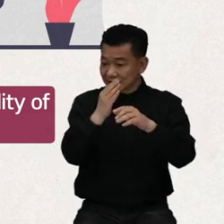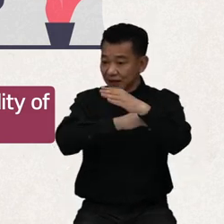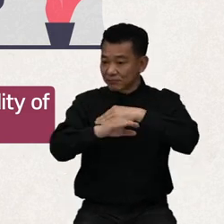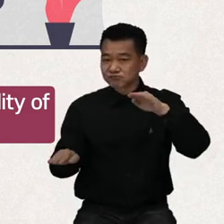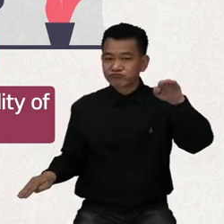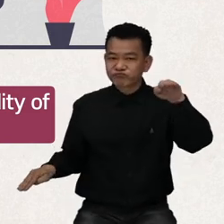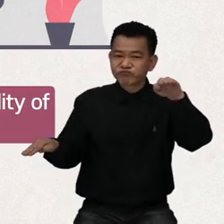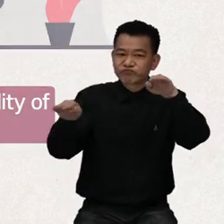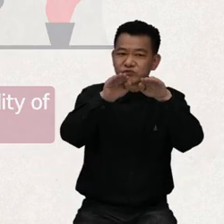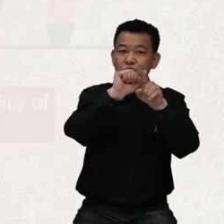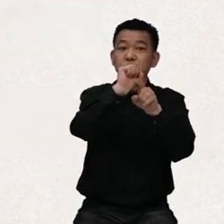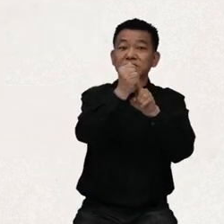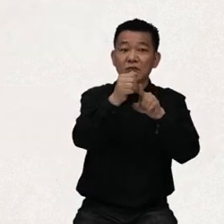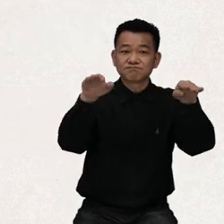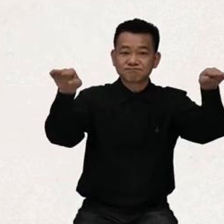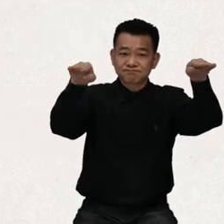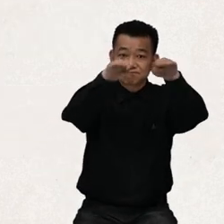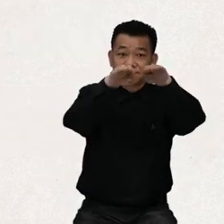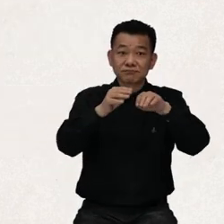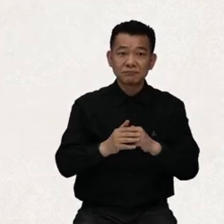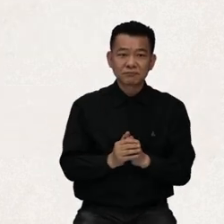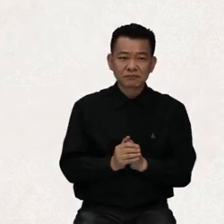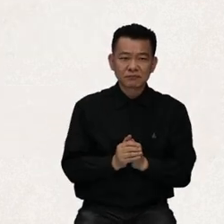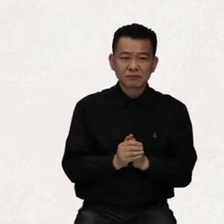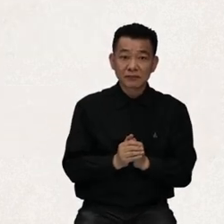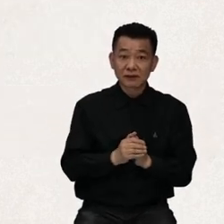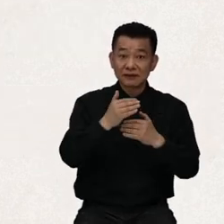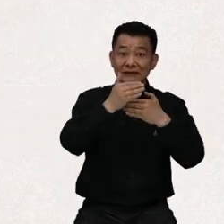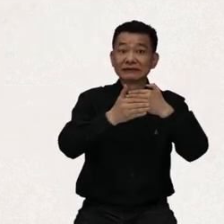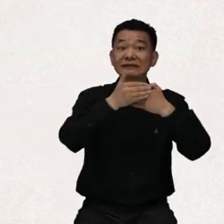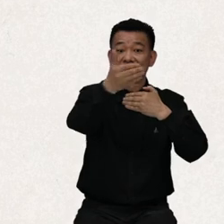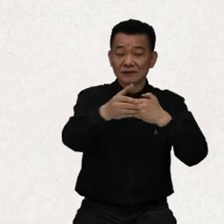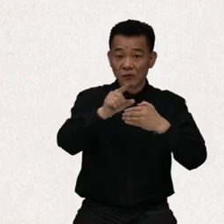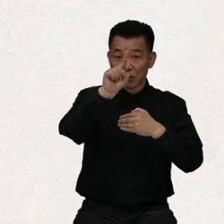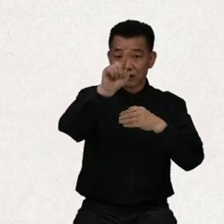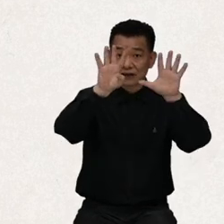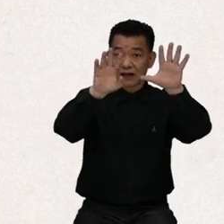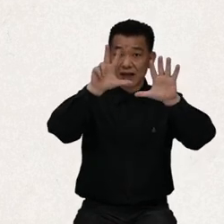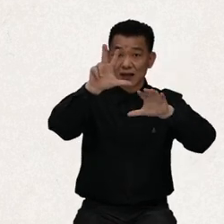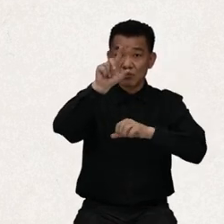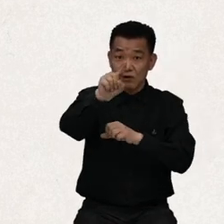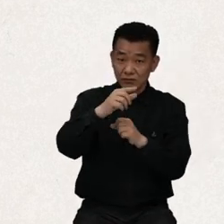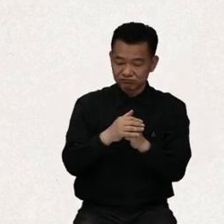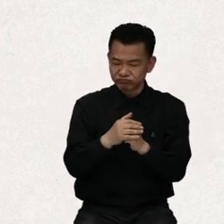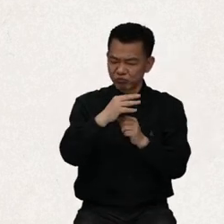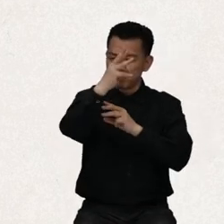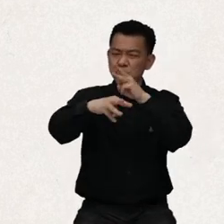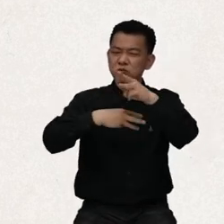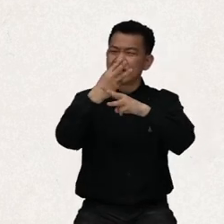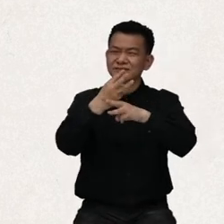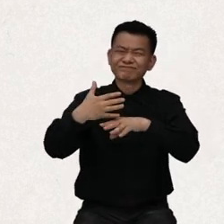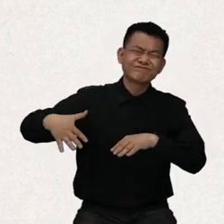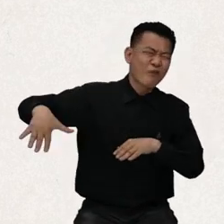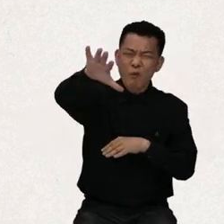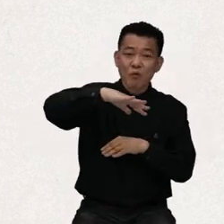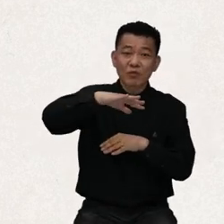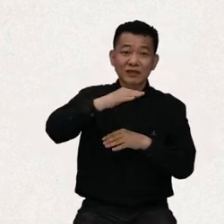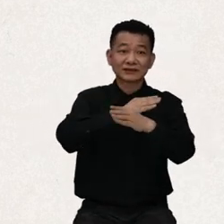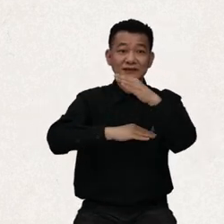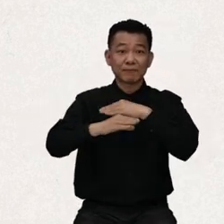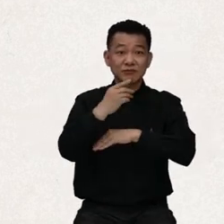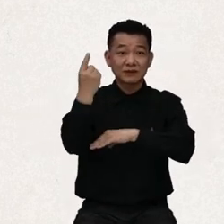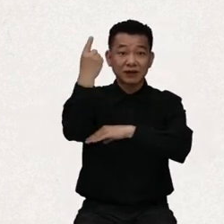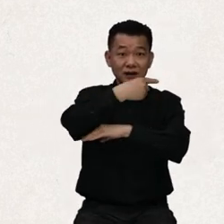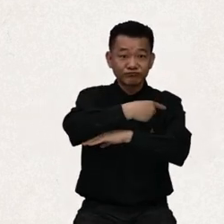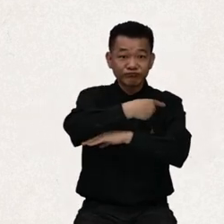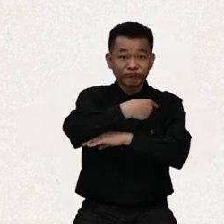disabilities. The following year, 1981, was designated as the International Year of Disabled